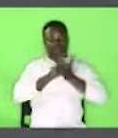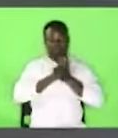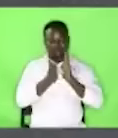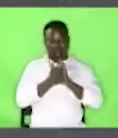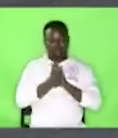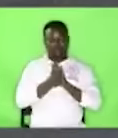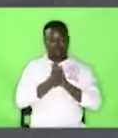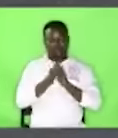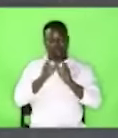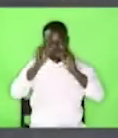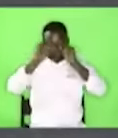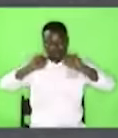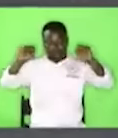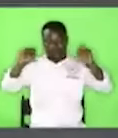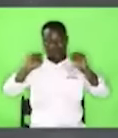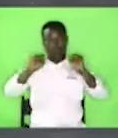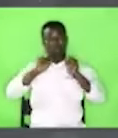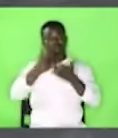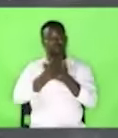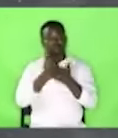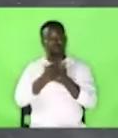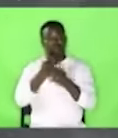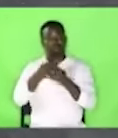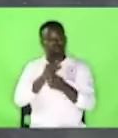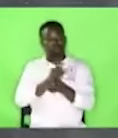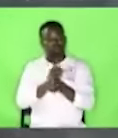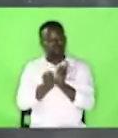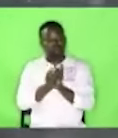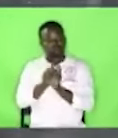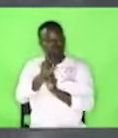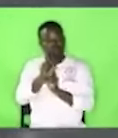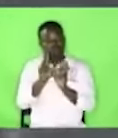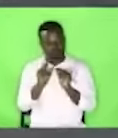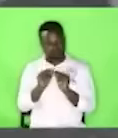did he change the name no the same name